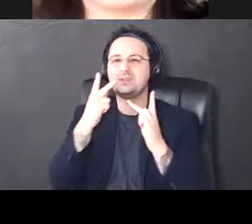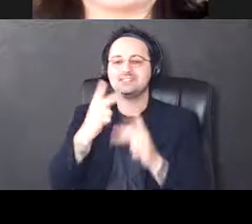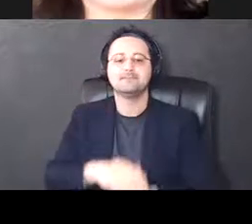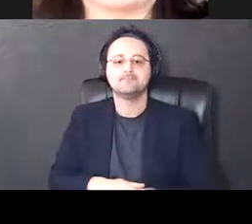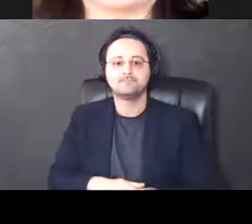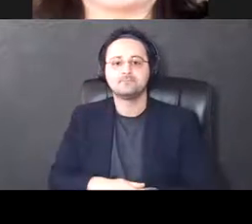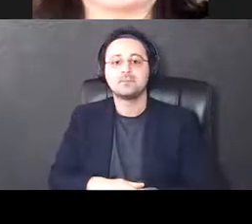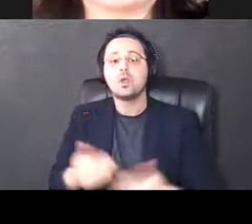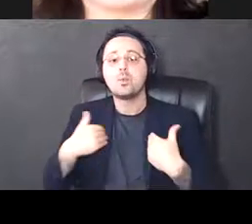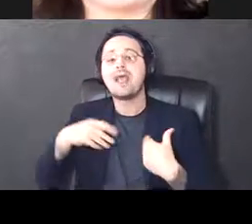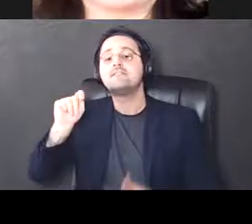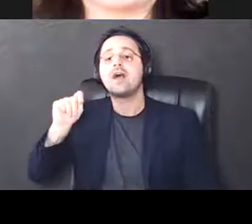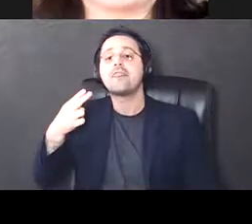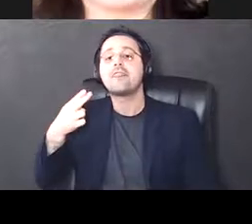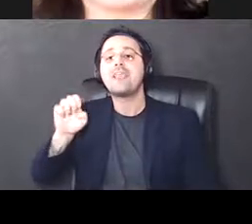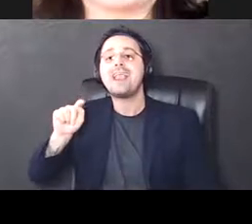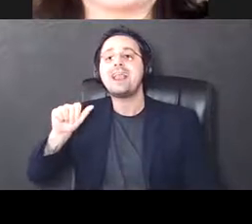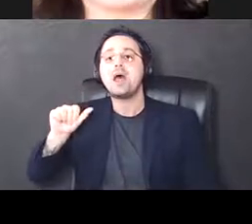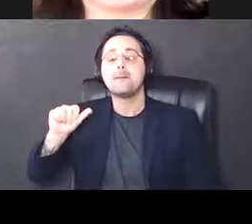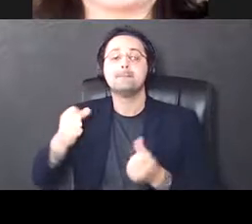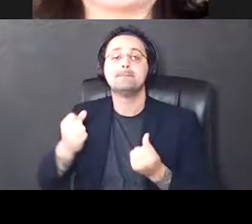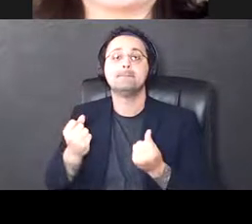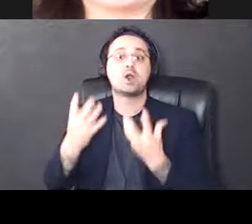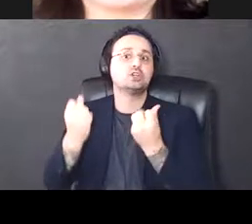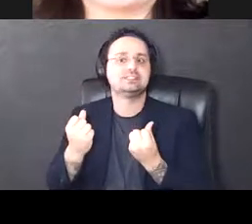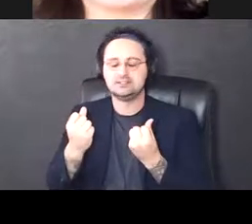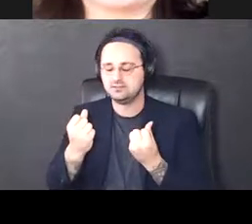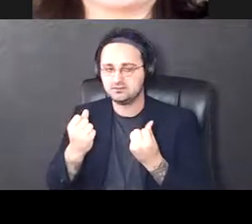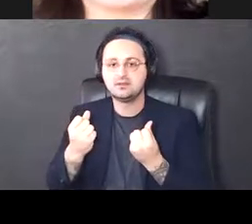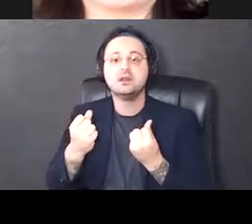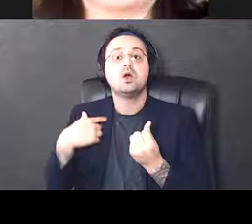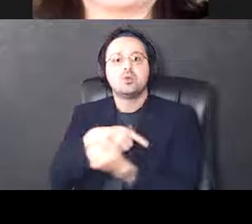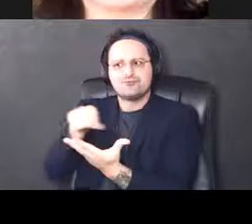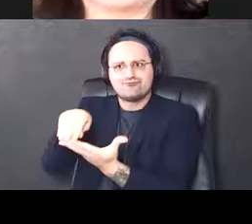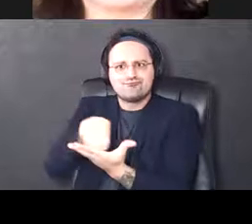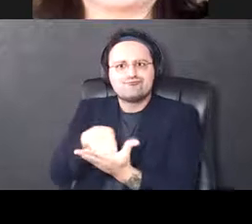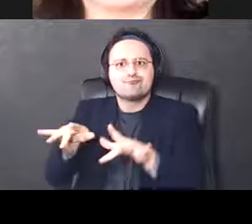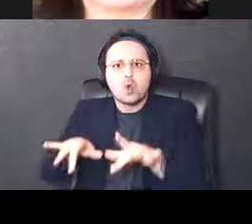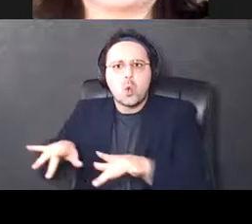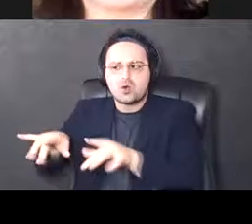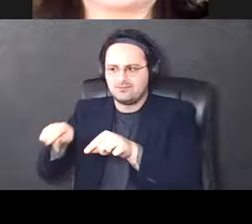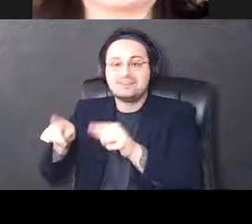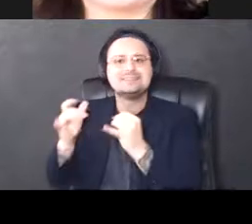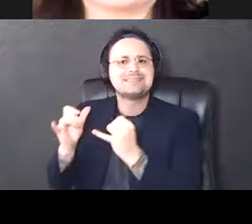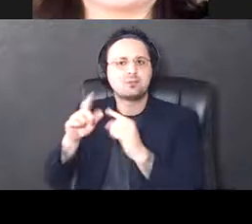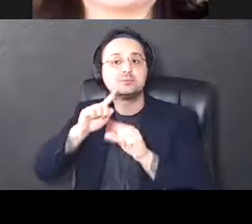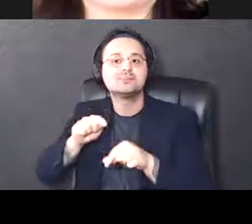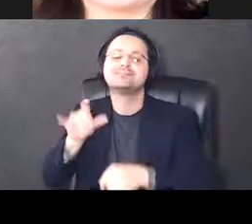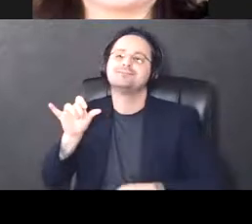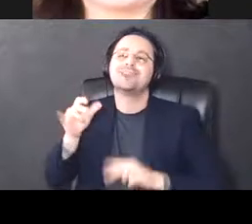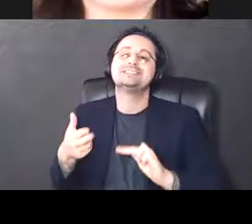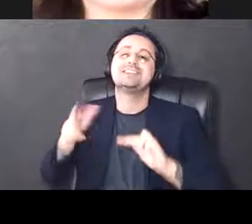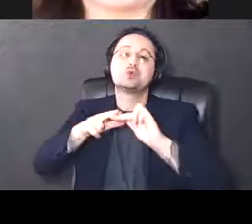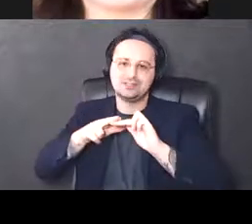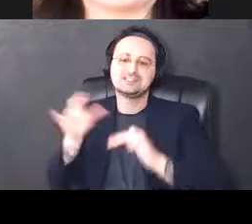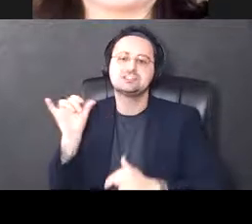burst stimulation, which is a form of a high frequency stimulation, and then record that same response, we see that it's increased in amplitude.